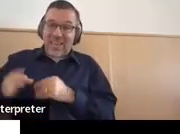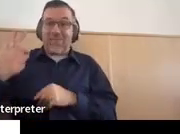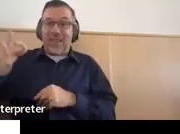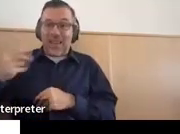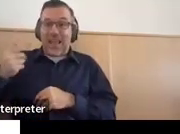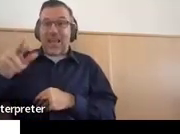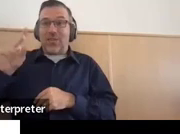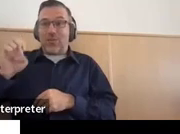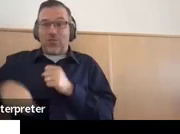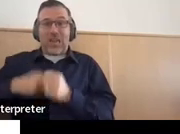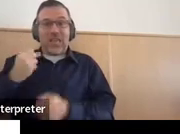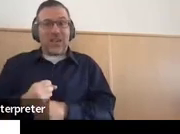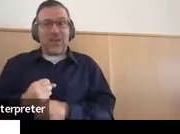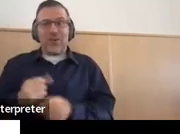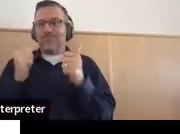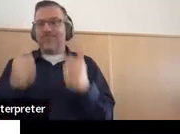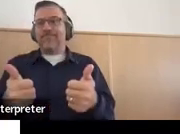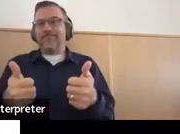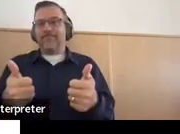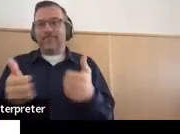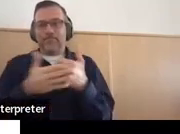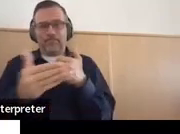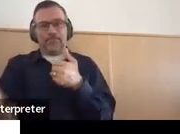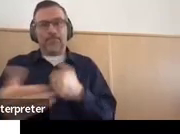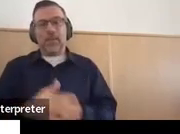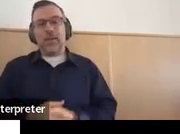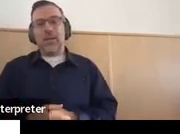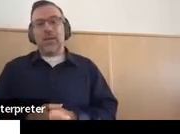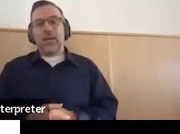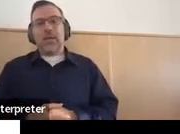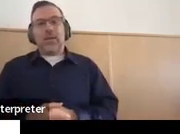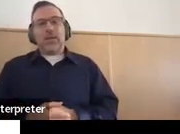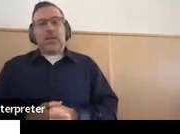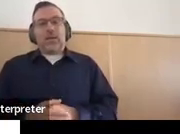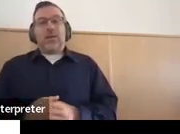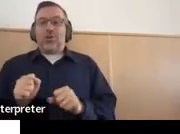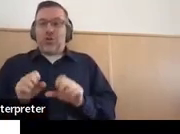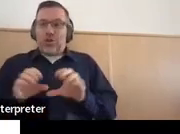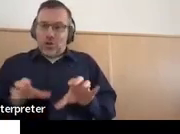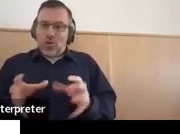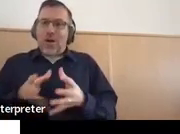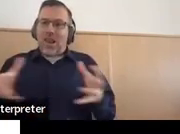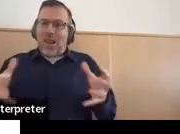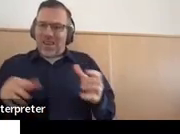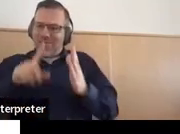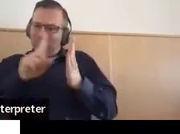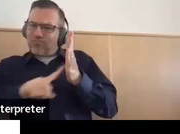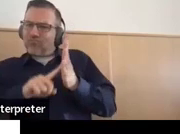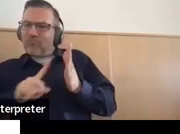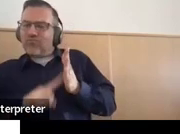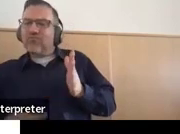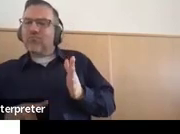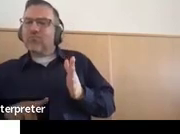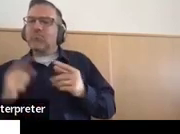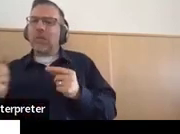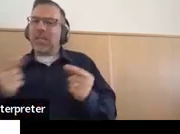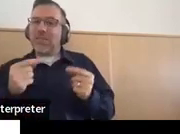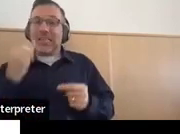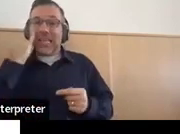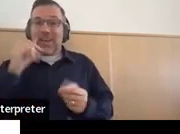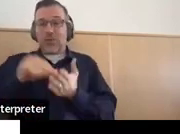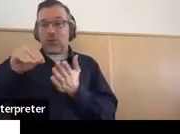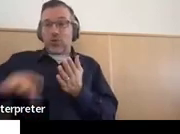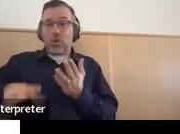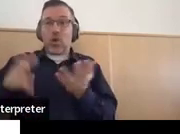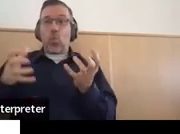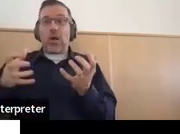we talked about doing a lot of exploration activities if the child wants to be something that might be